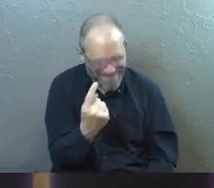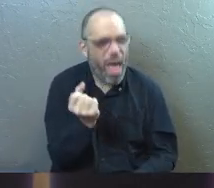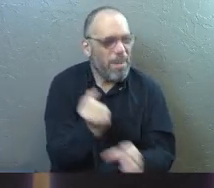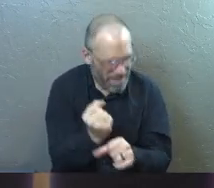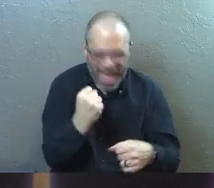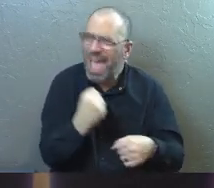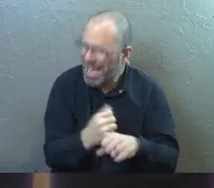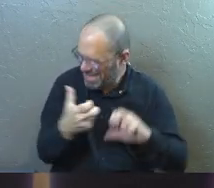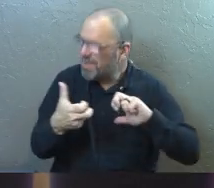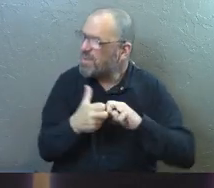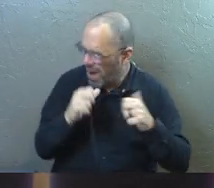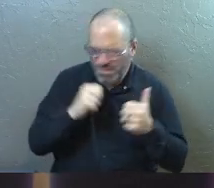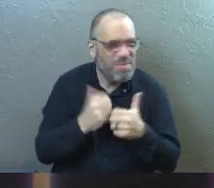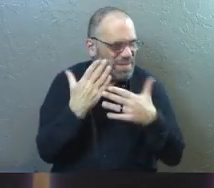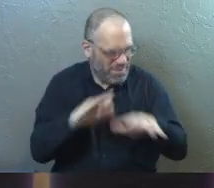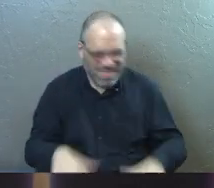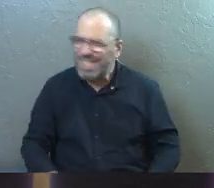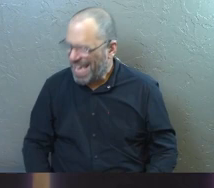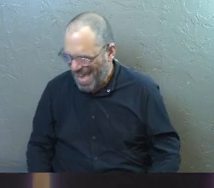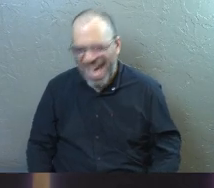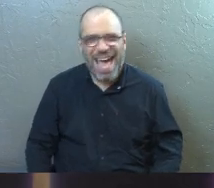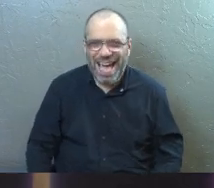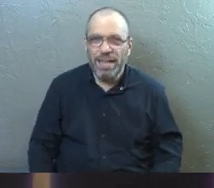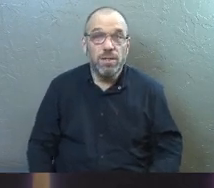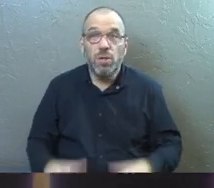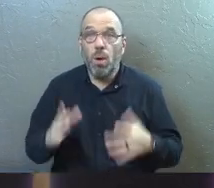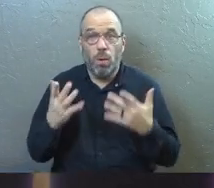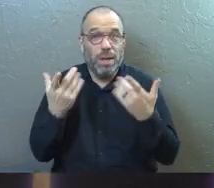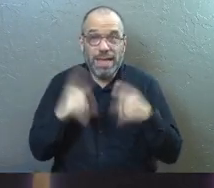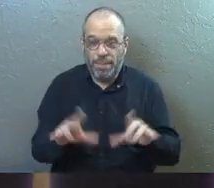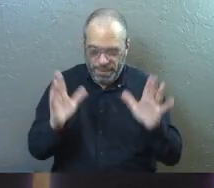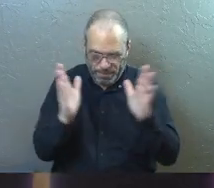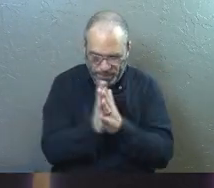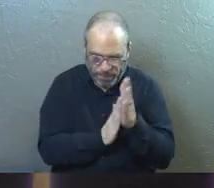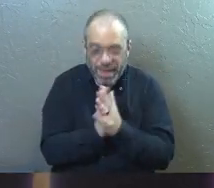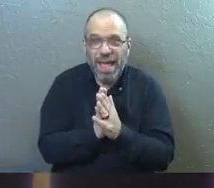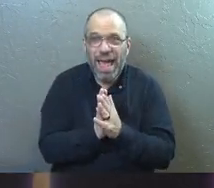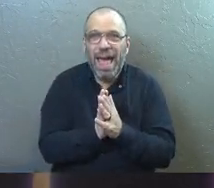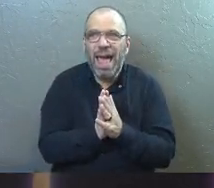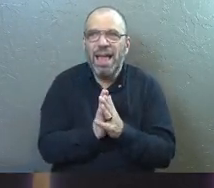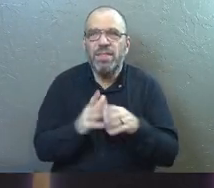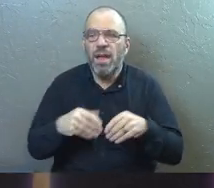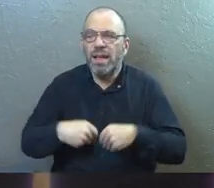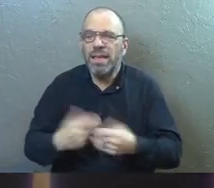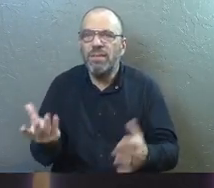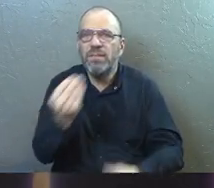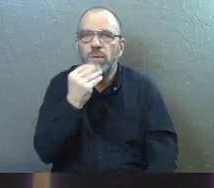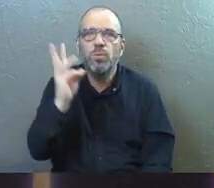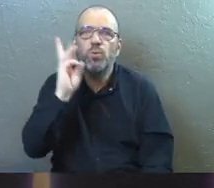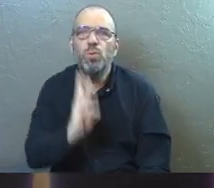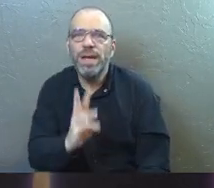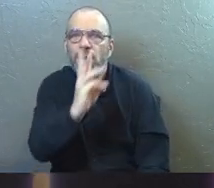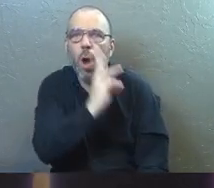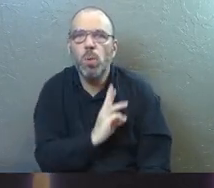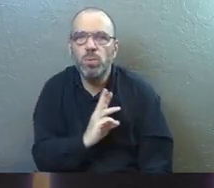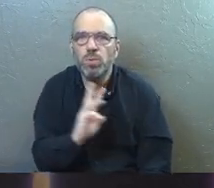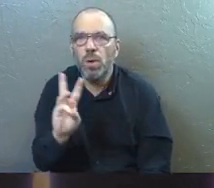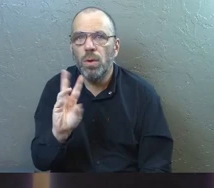trouble and create some division here. So what's practically happening? So they're handing out food to widows.